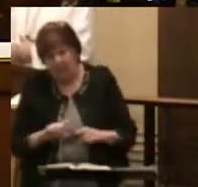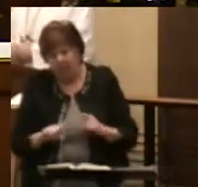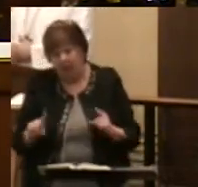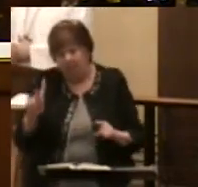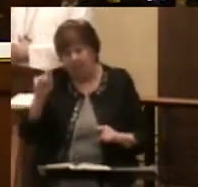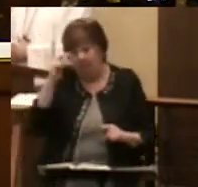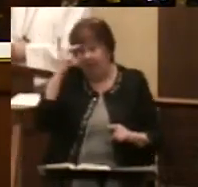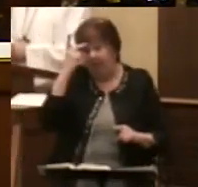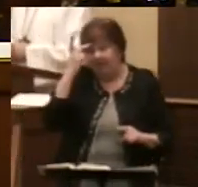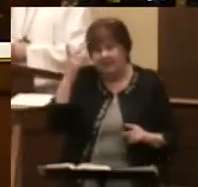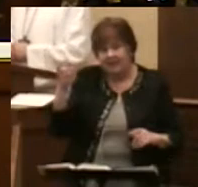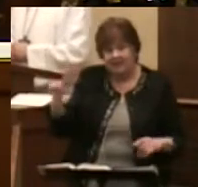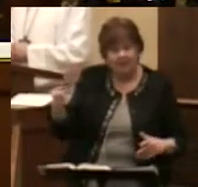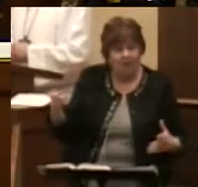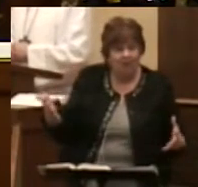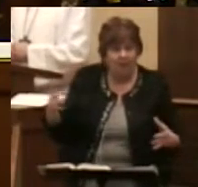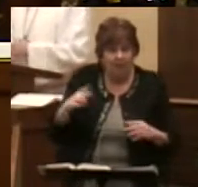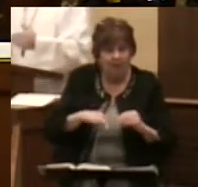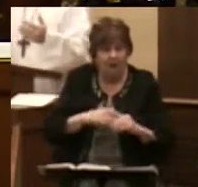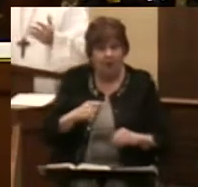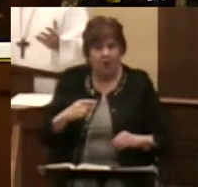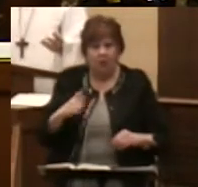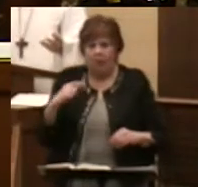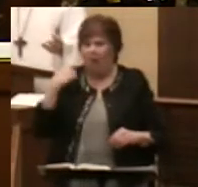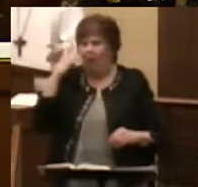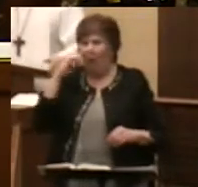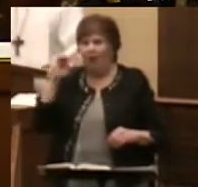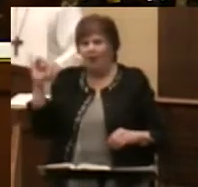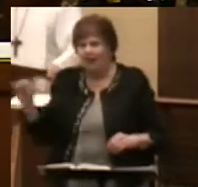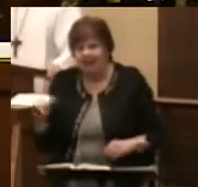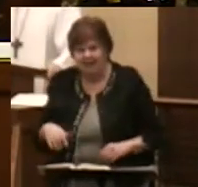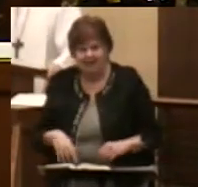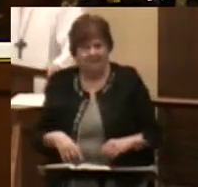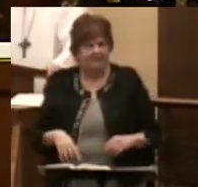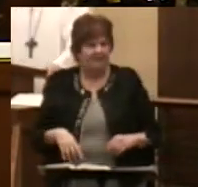to appearances, doesn't it? What's the polling data?